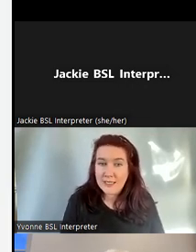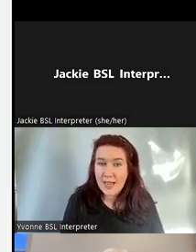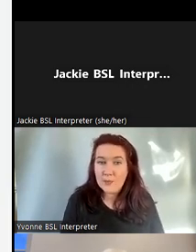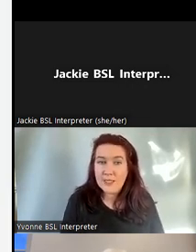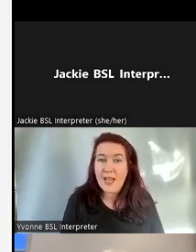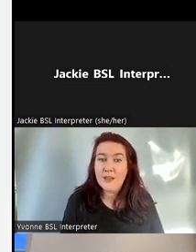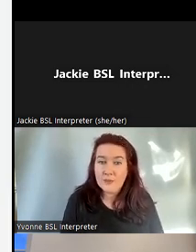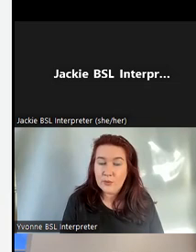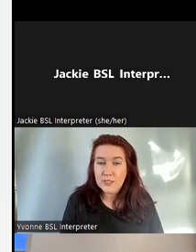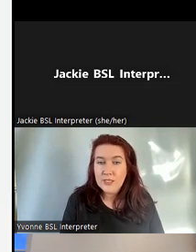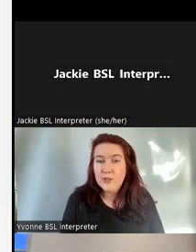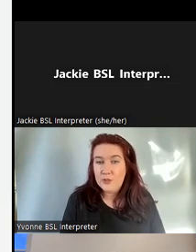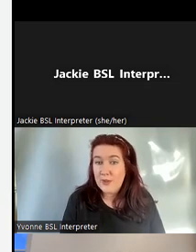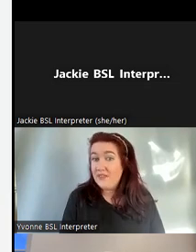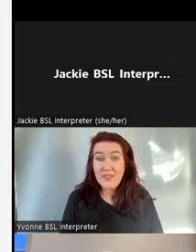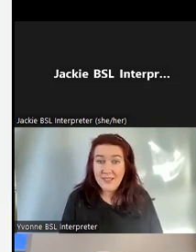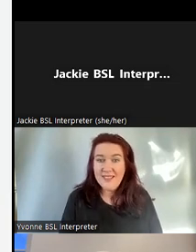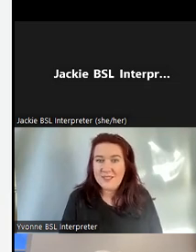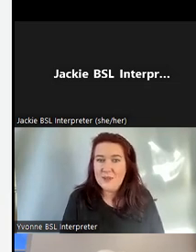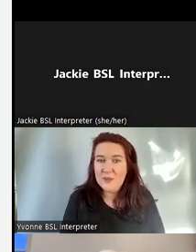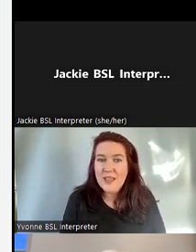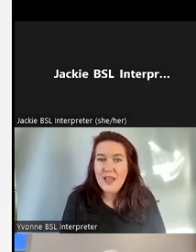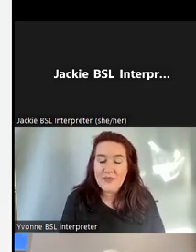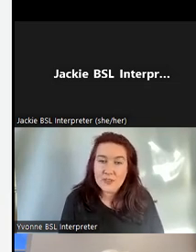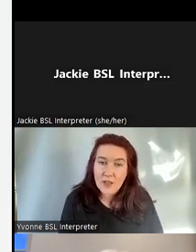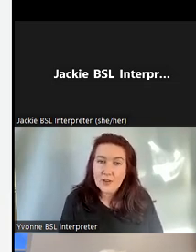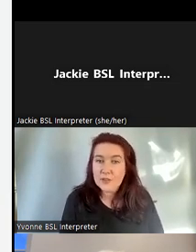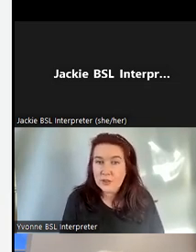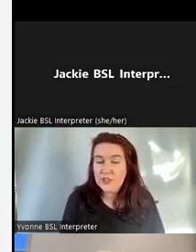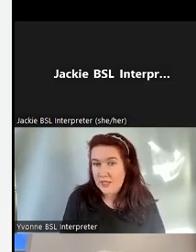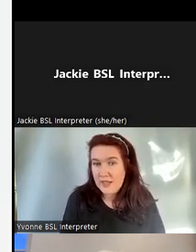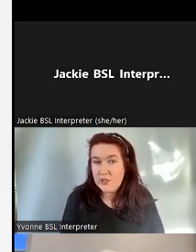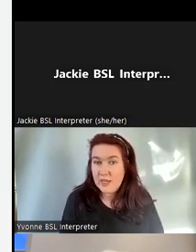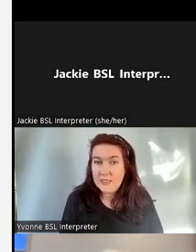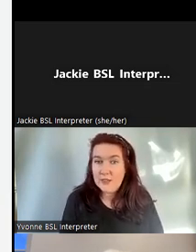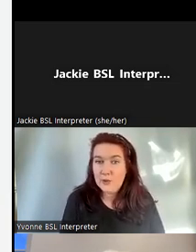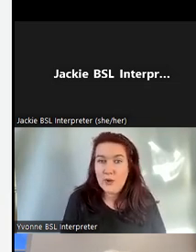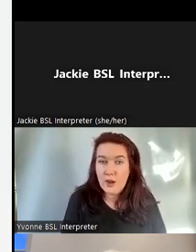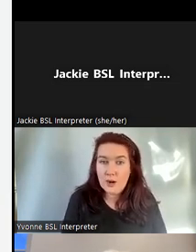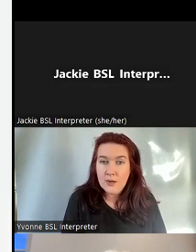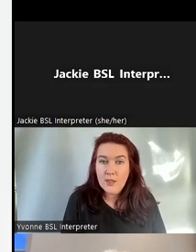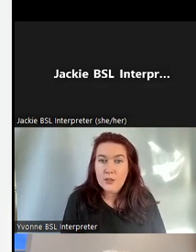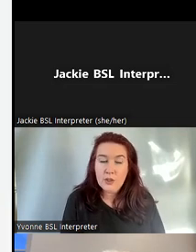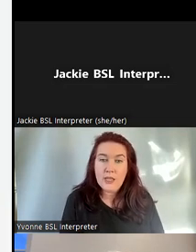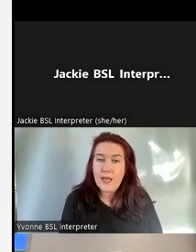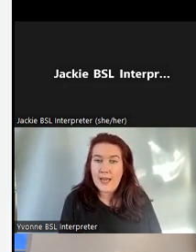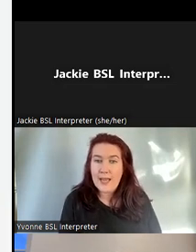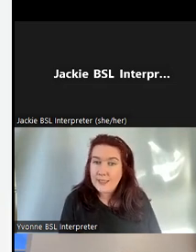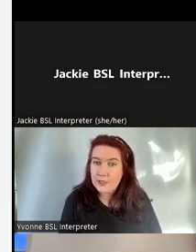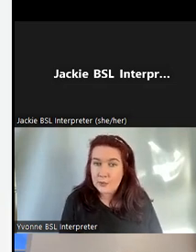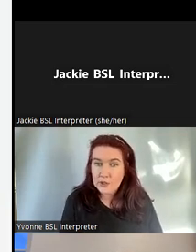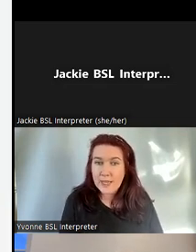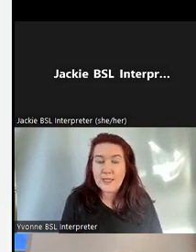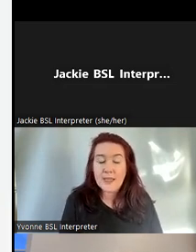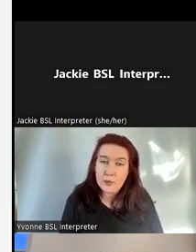charity and we can't afford to do everything so if there's other Scottish Deaf charities who are looking at